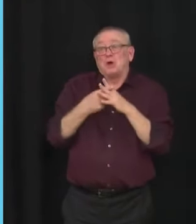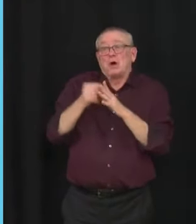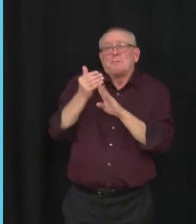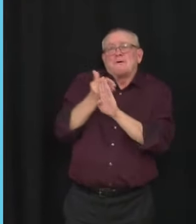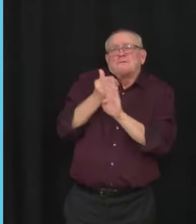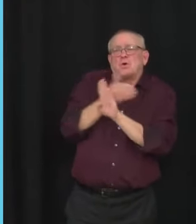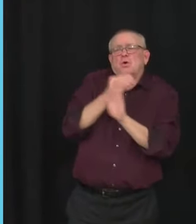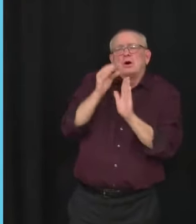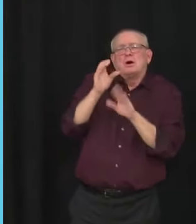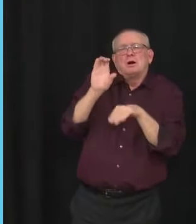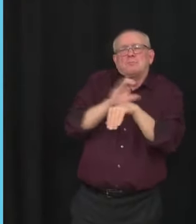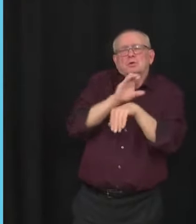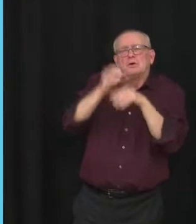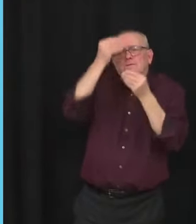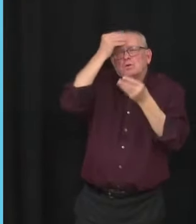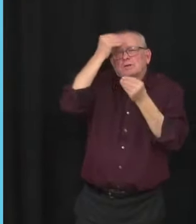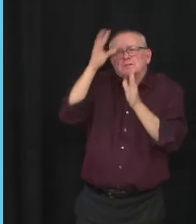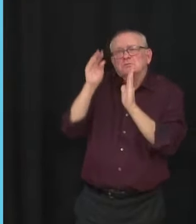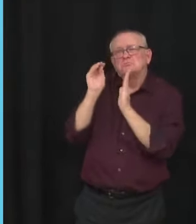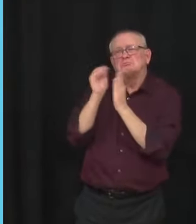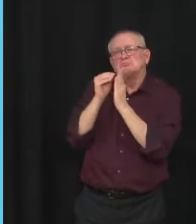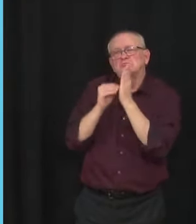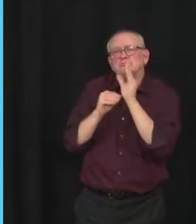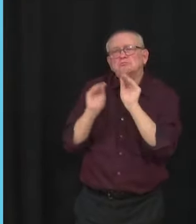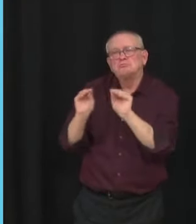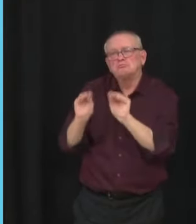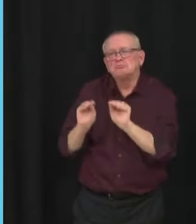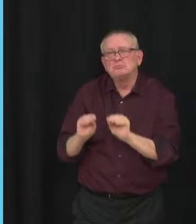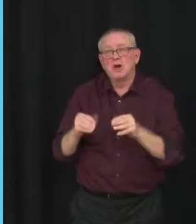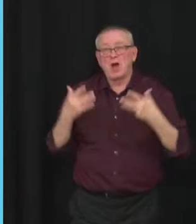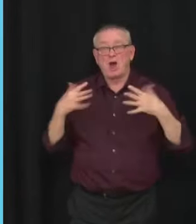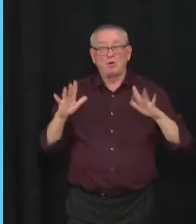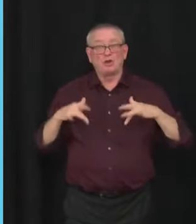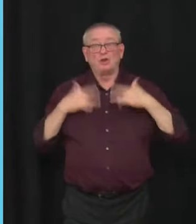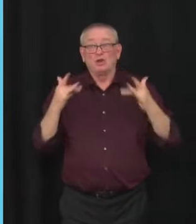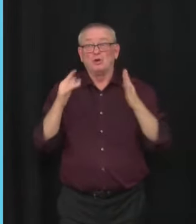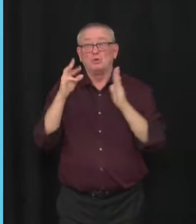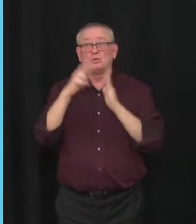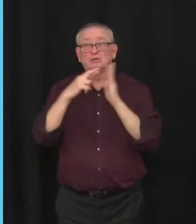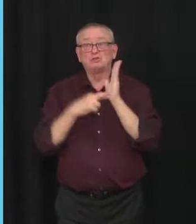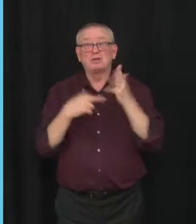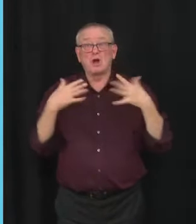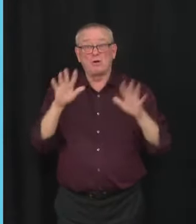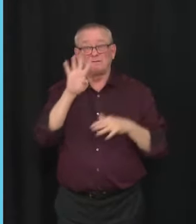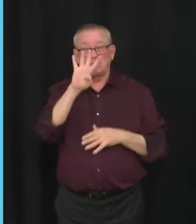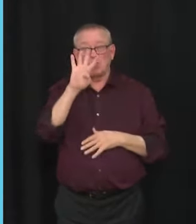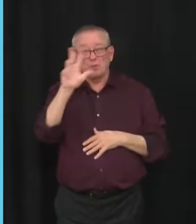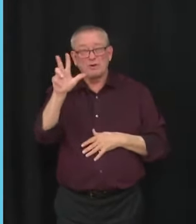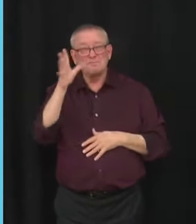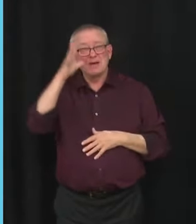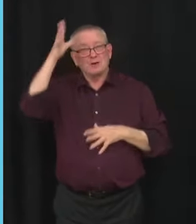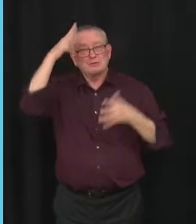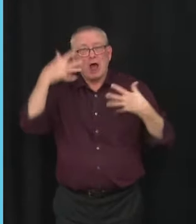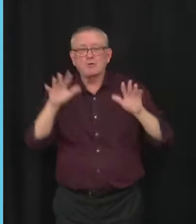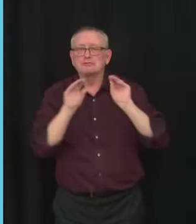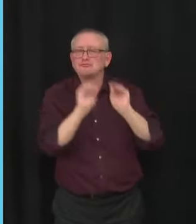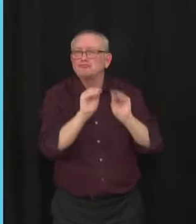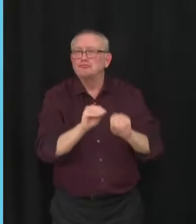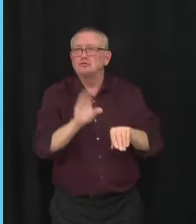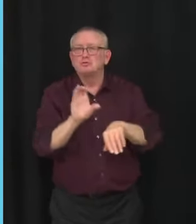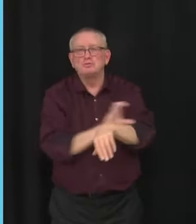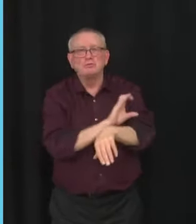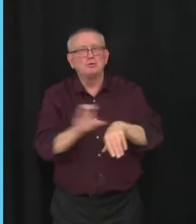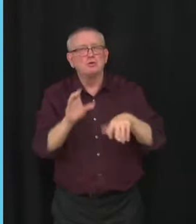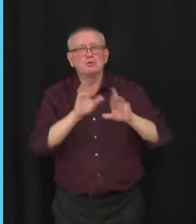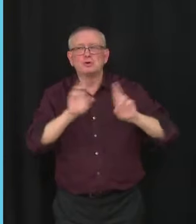already been 43,000 registrations to date. There will be enough doses for every parent who wants one for their child.